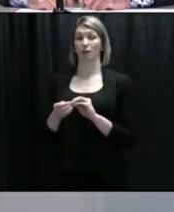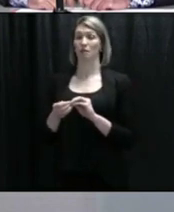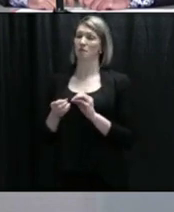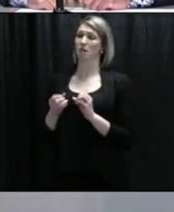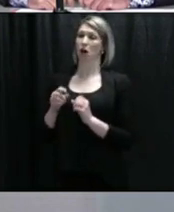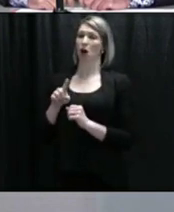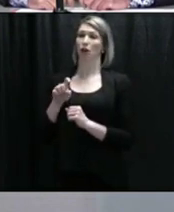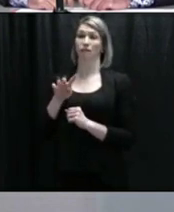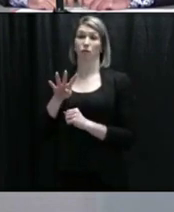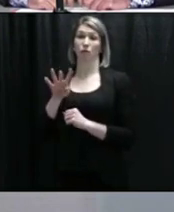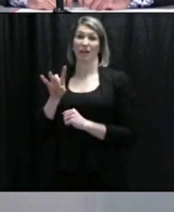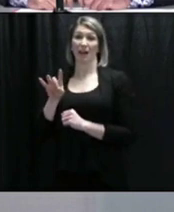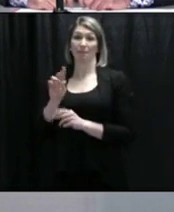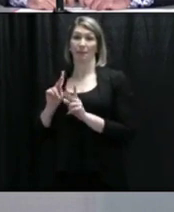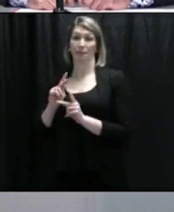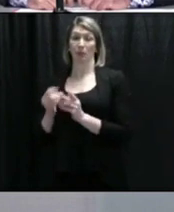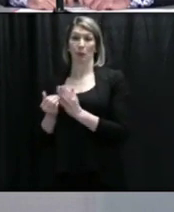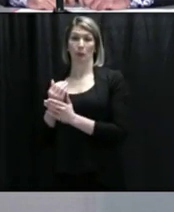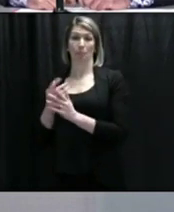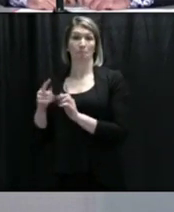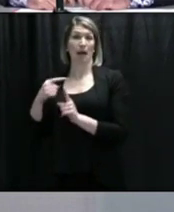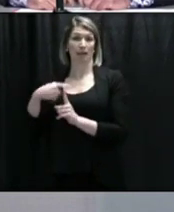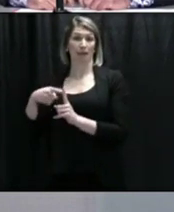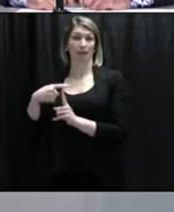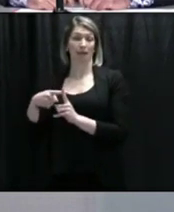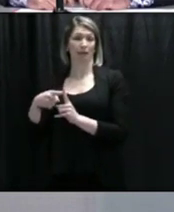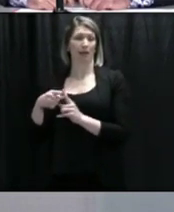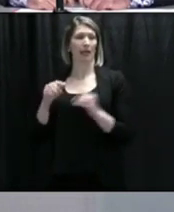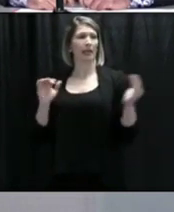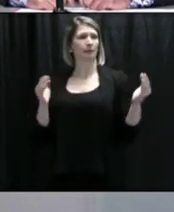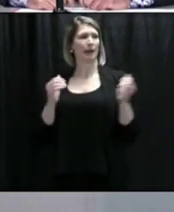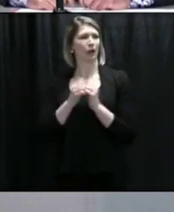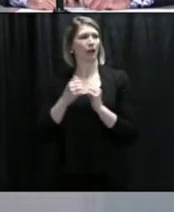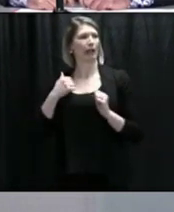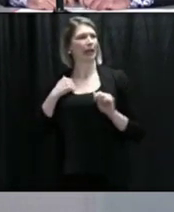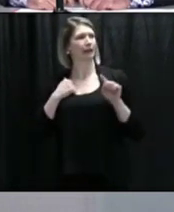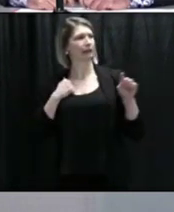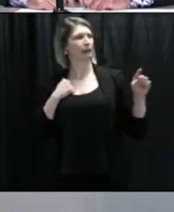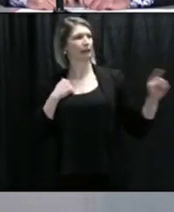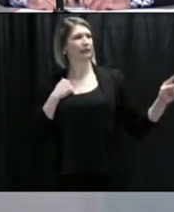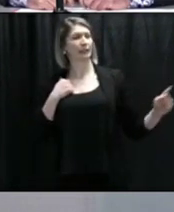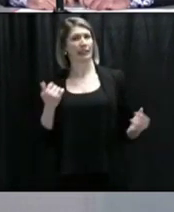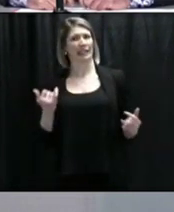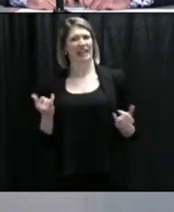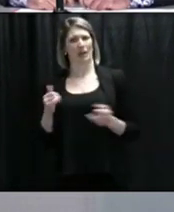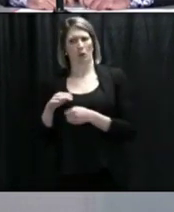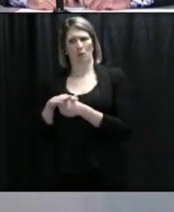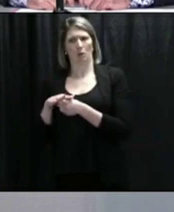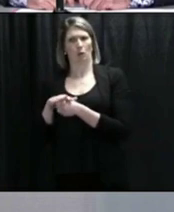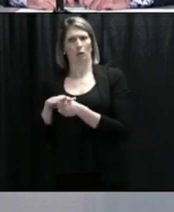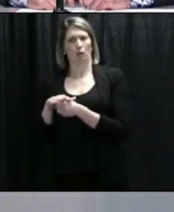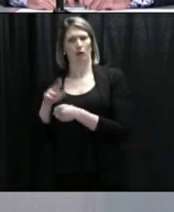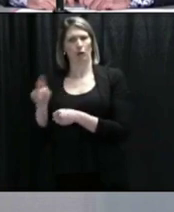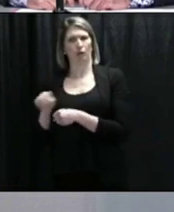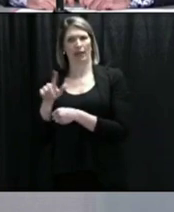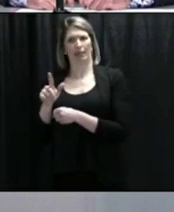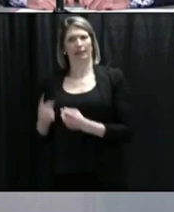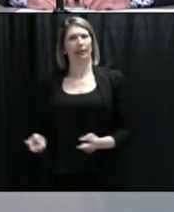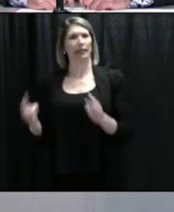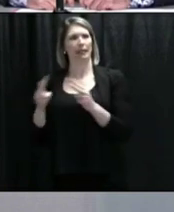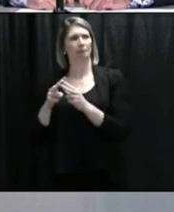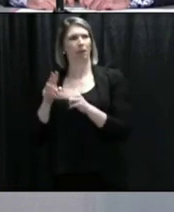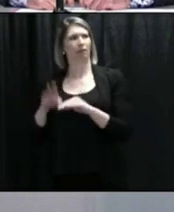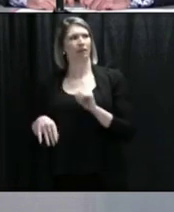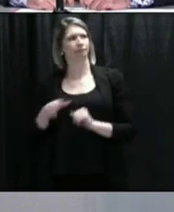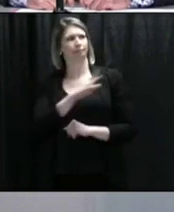seems to be on the low end of that scale. I realize you've already talked about testing capacity, but are there any plans to